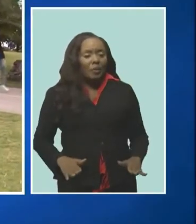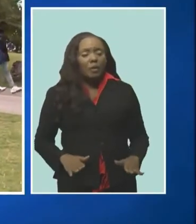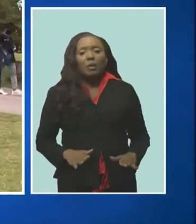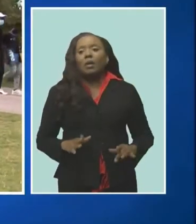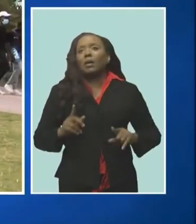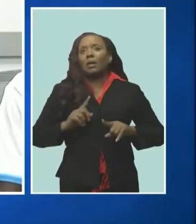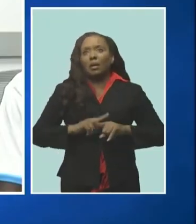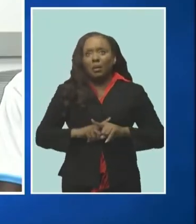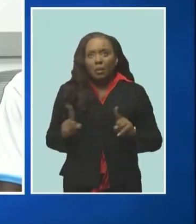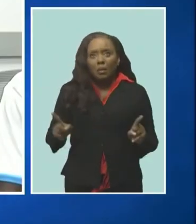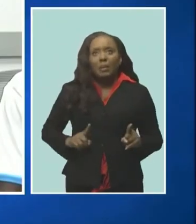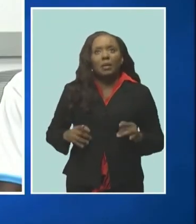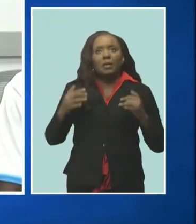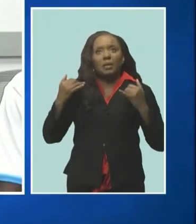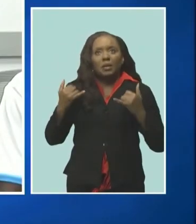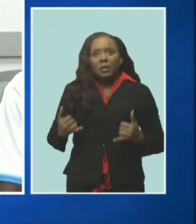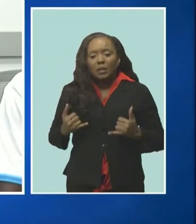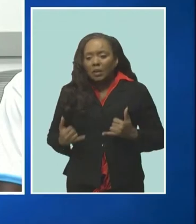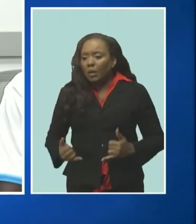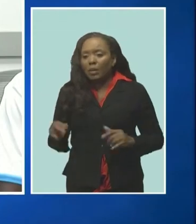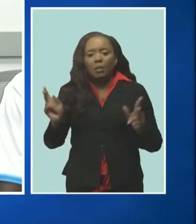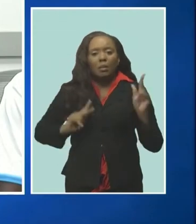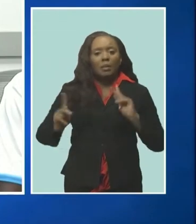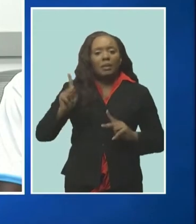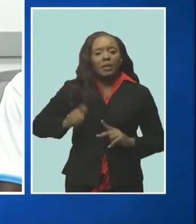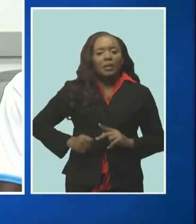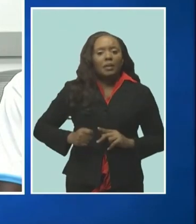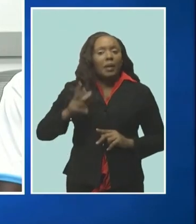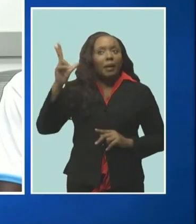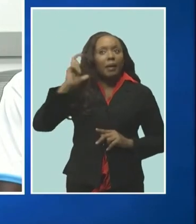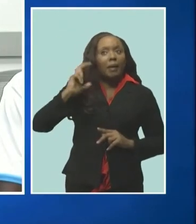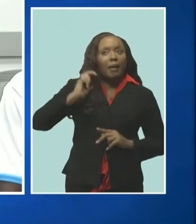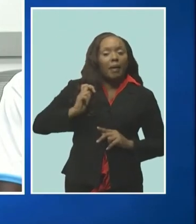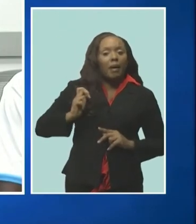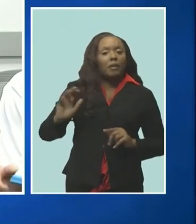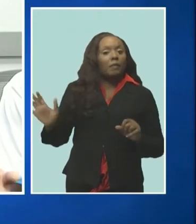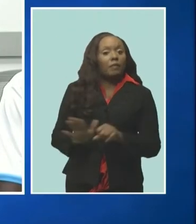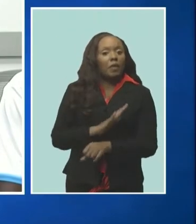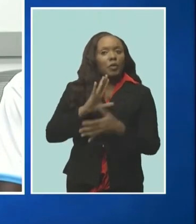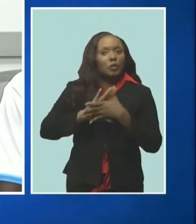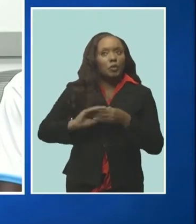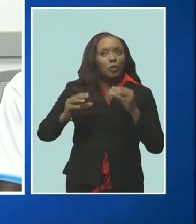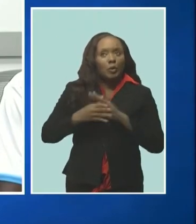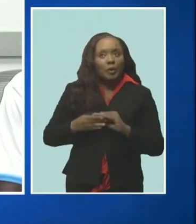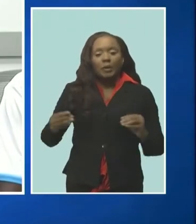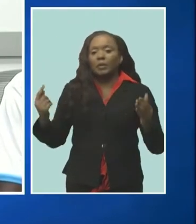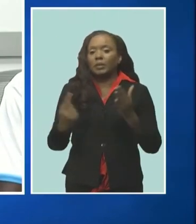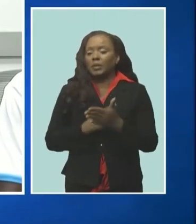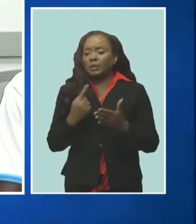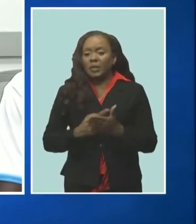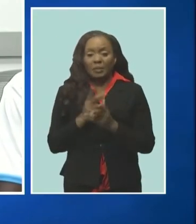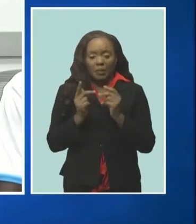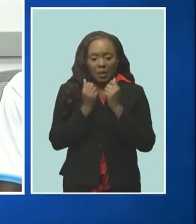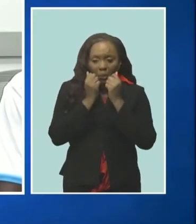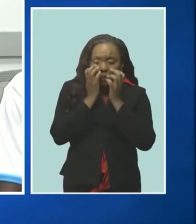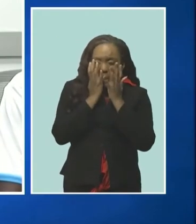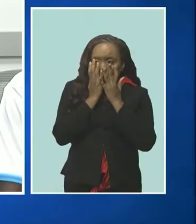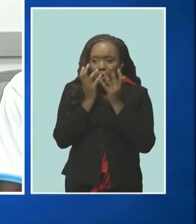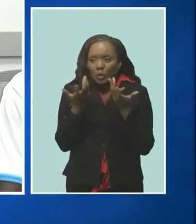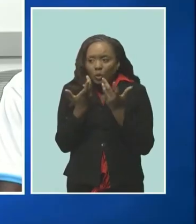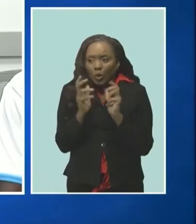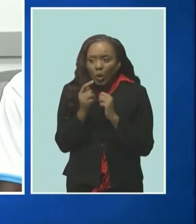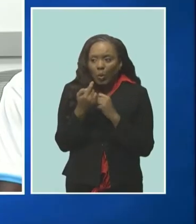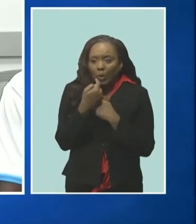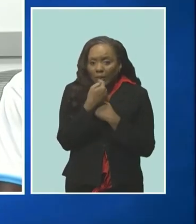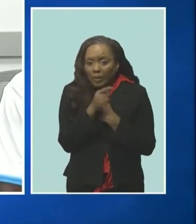people who return home and won't tell you the whole story because some things are hard some things are embarrassing and i thought it important to